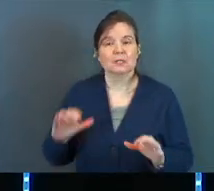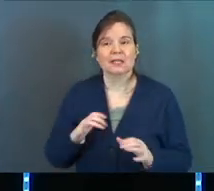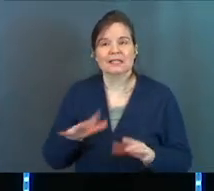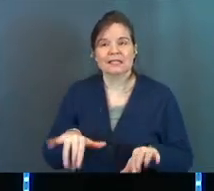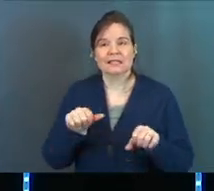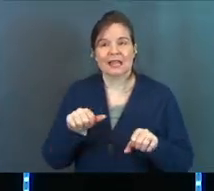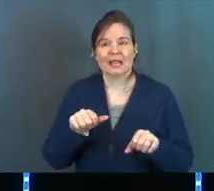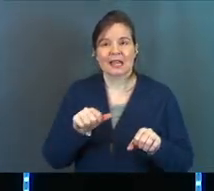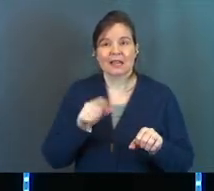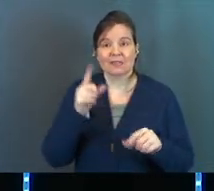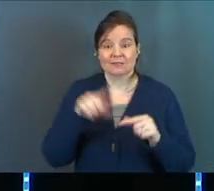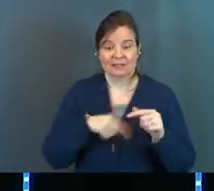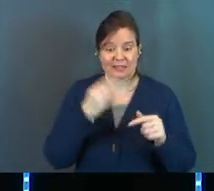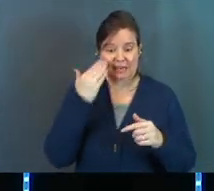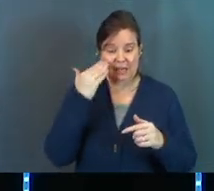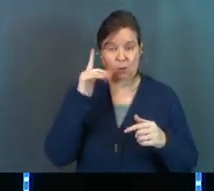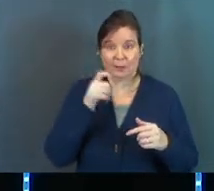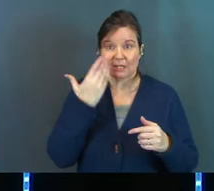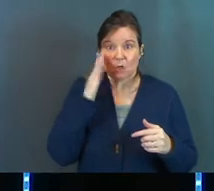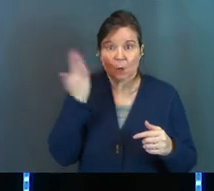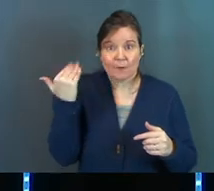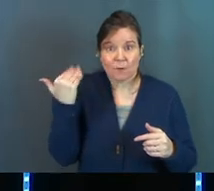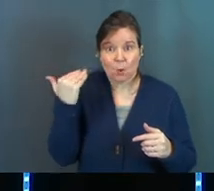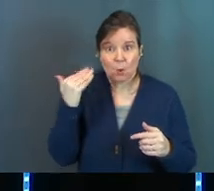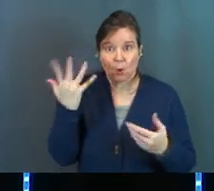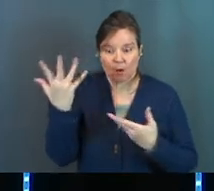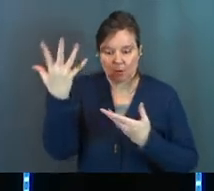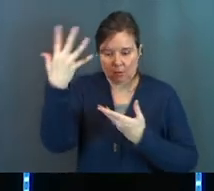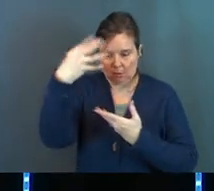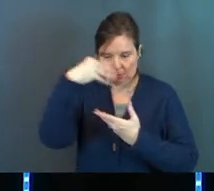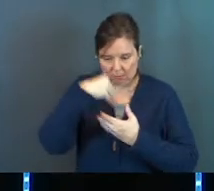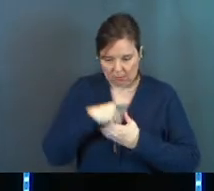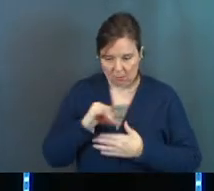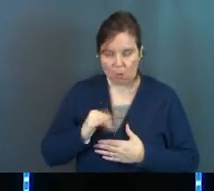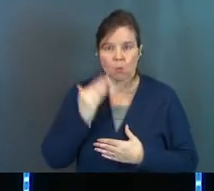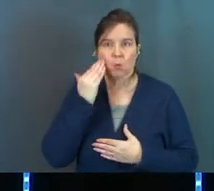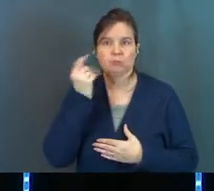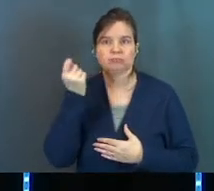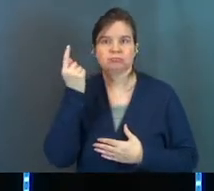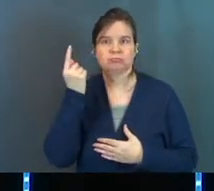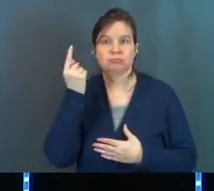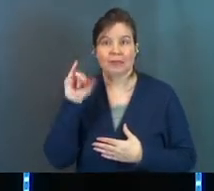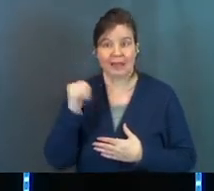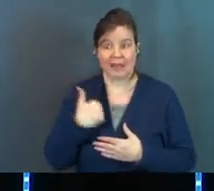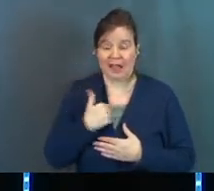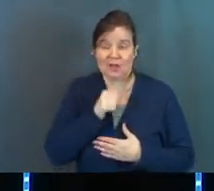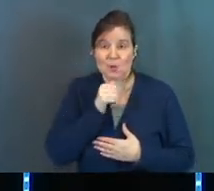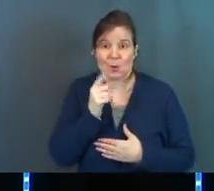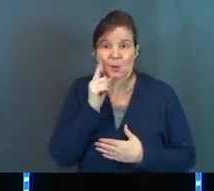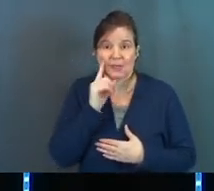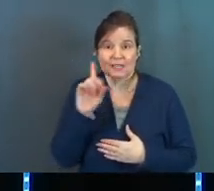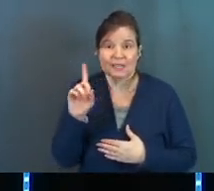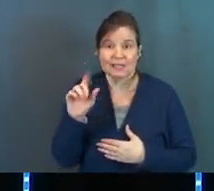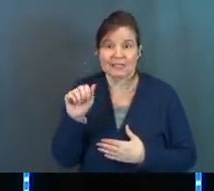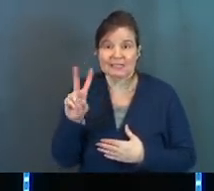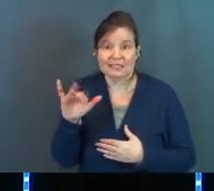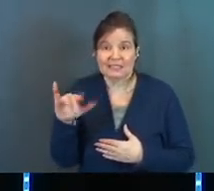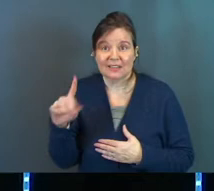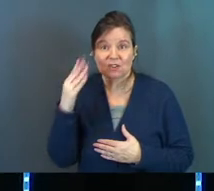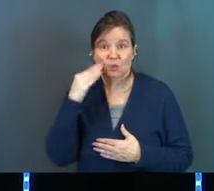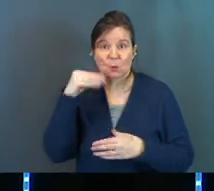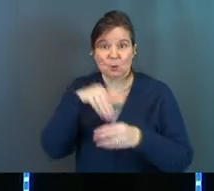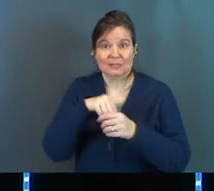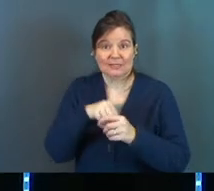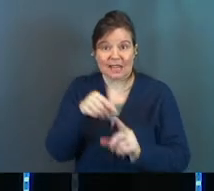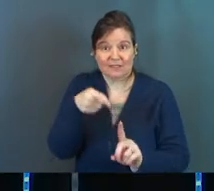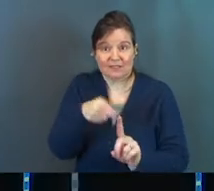it does is it takes the invisible knowledge of things that we didn't know before and now we know. Like I don't think David knew what was